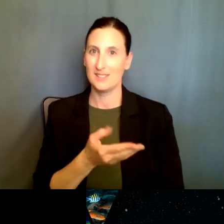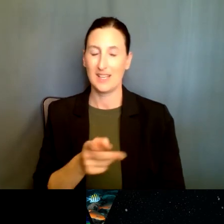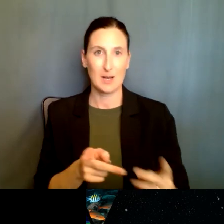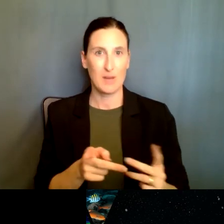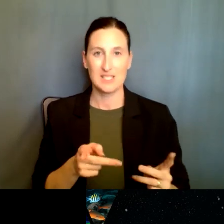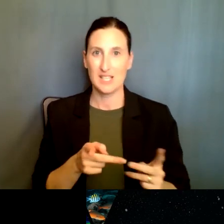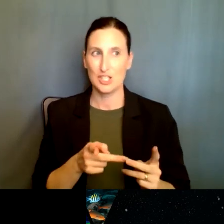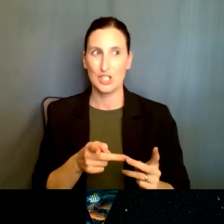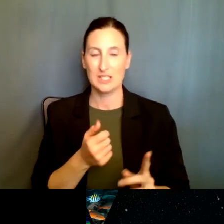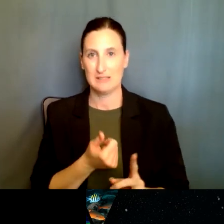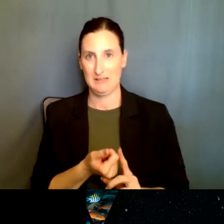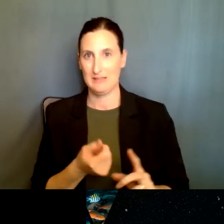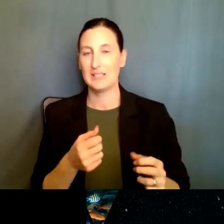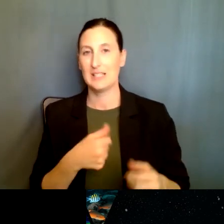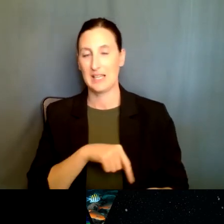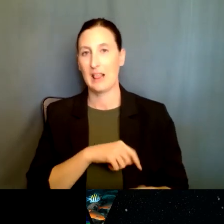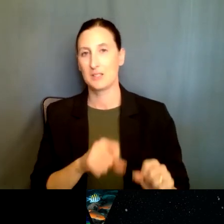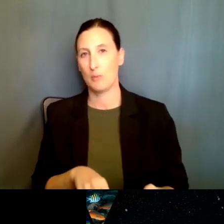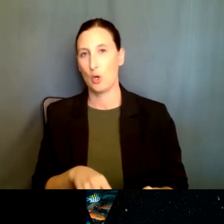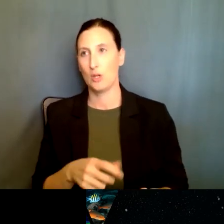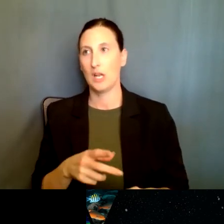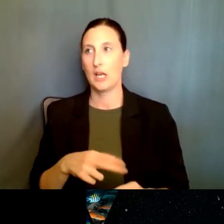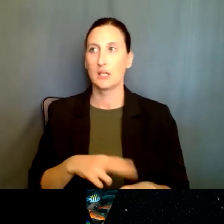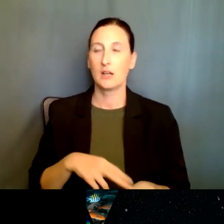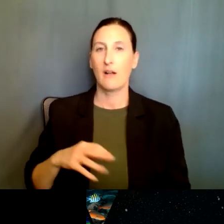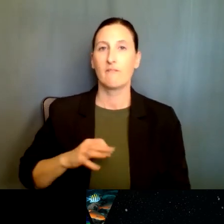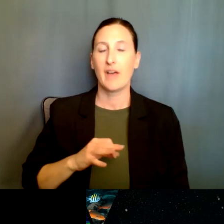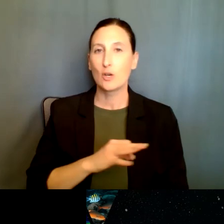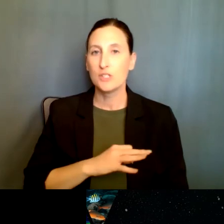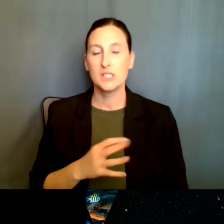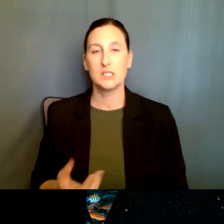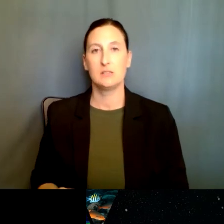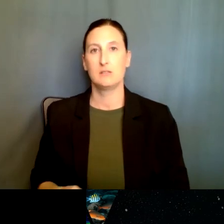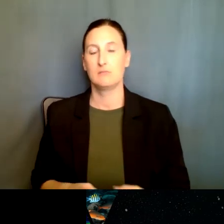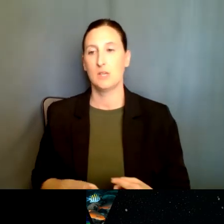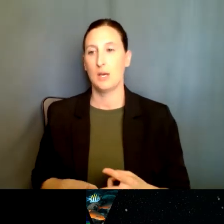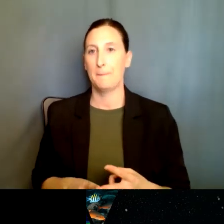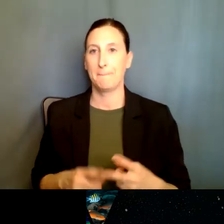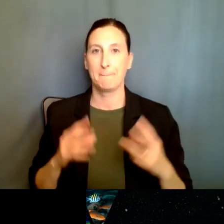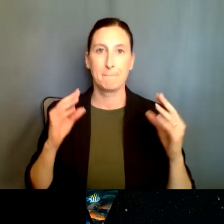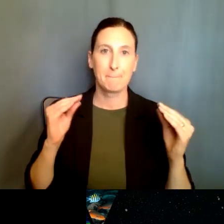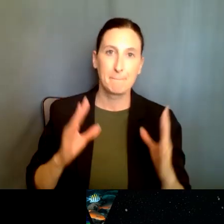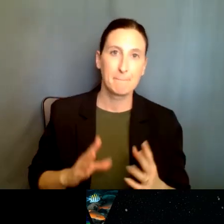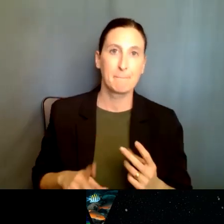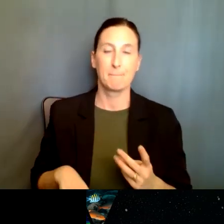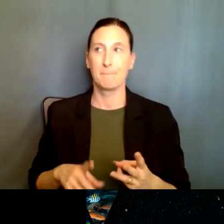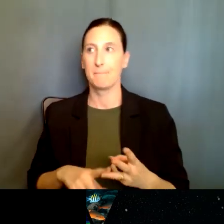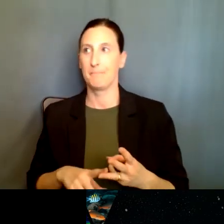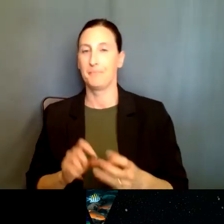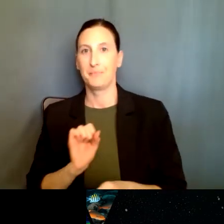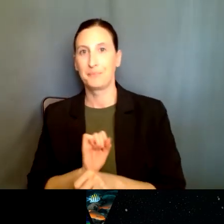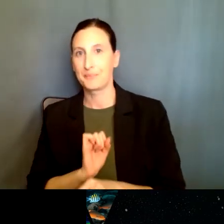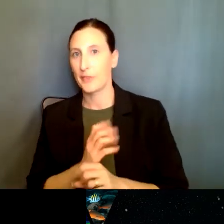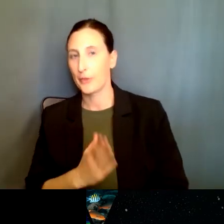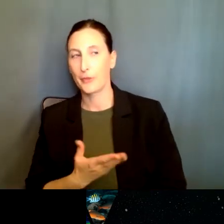that is eligible, right? So normally a faculty at the US based institution would be eligible for, to be a PI,